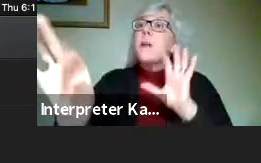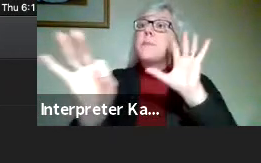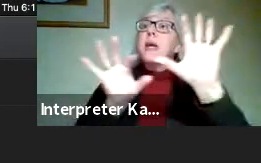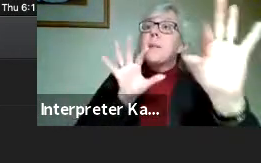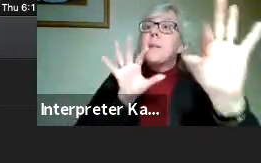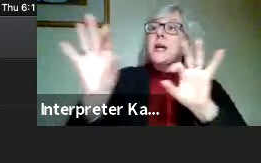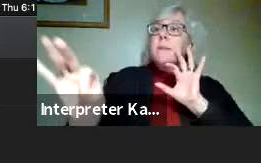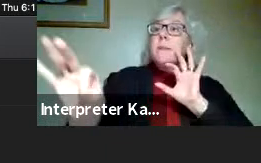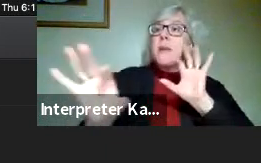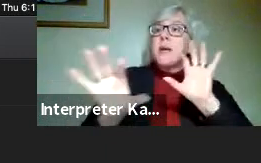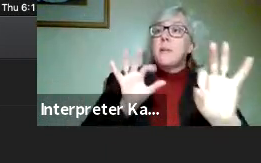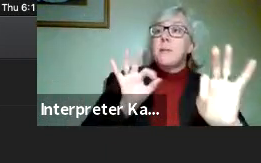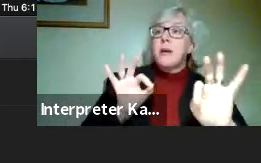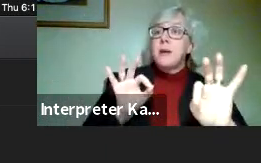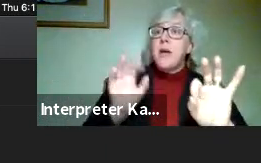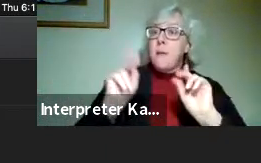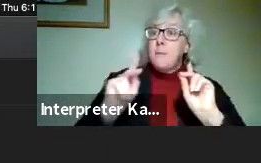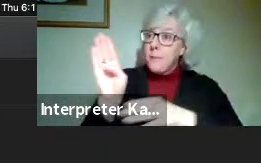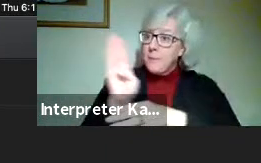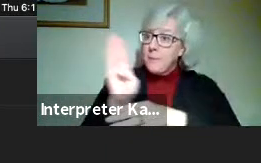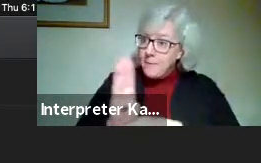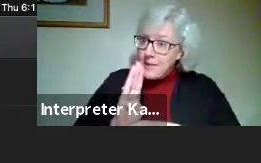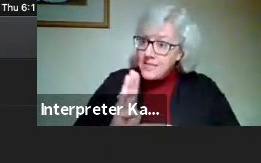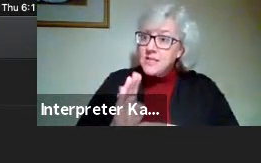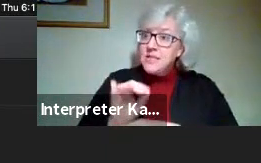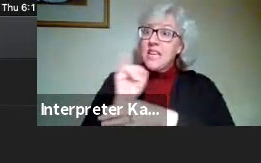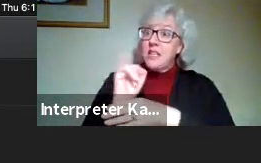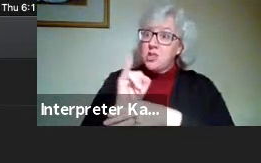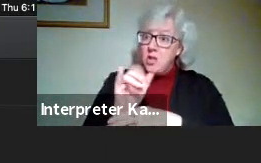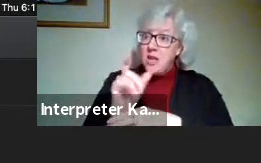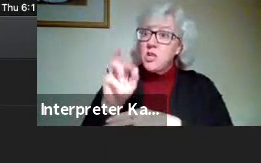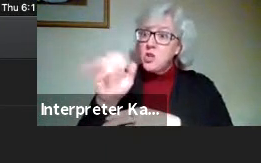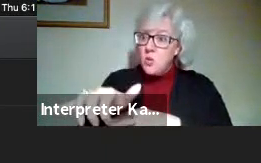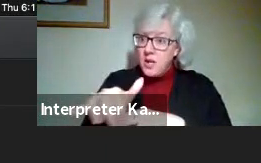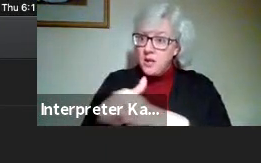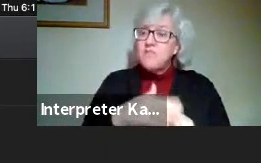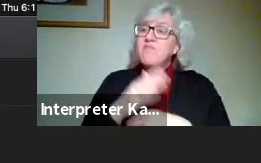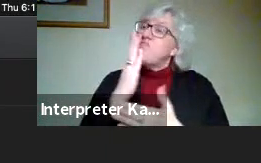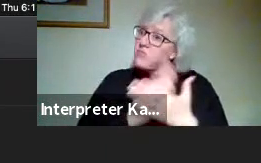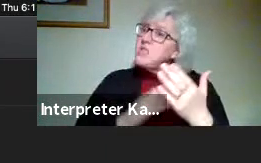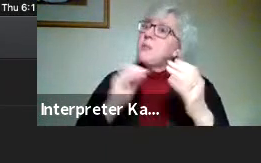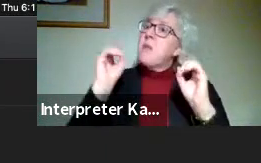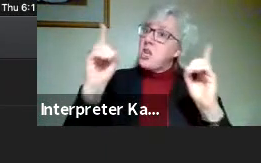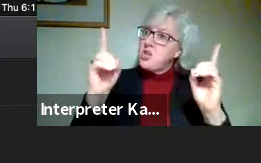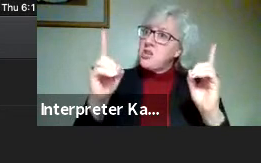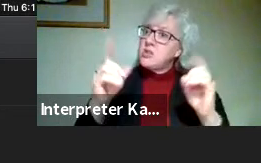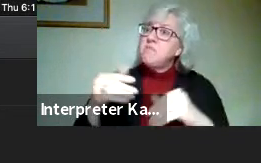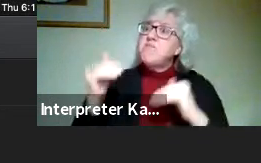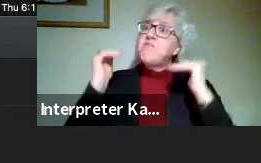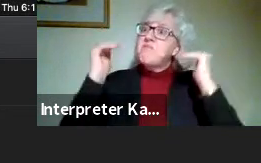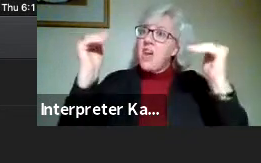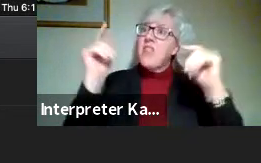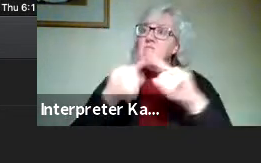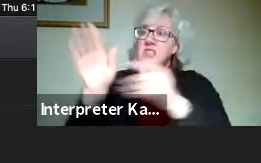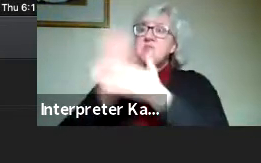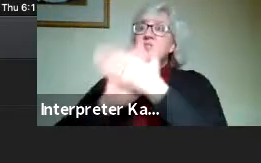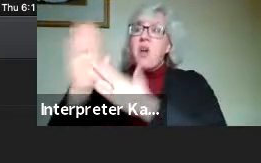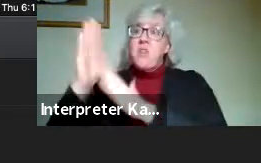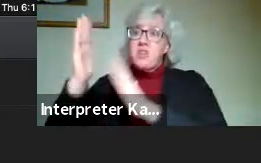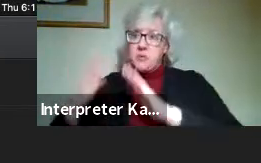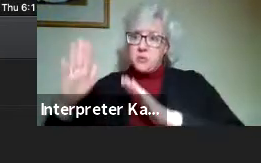by people from business and industry, as well as some of our educational partners, higher educational partners in the community.